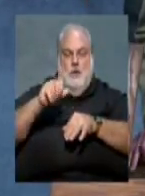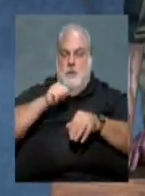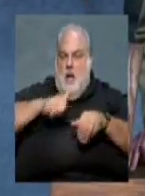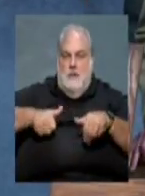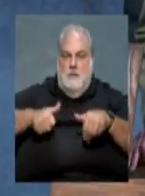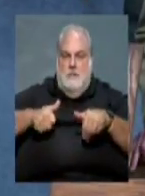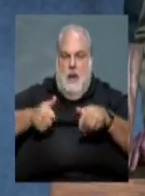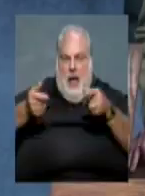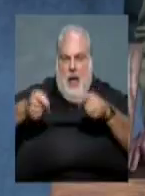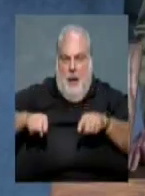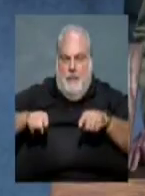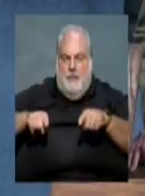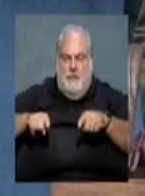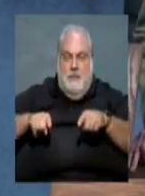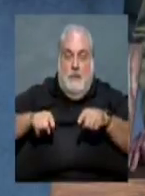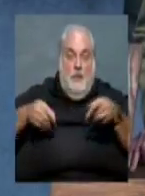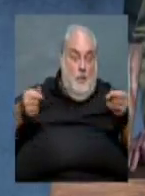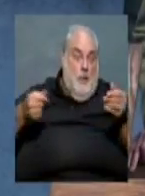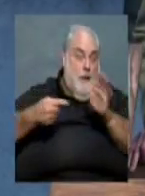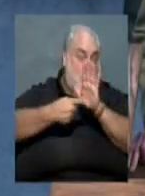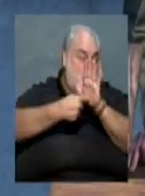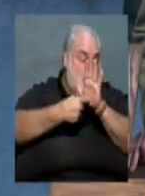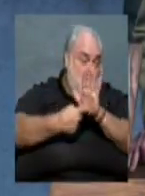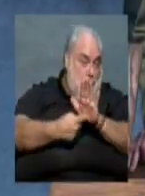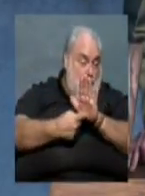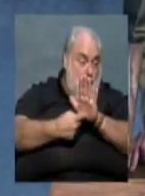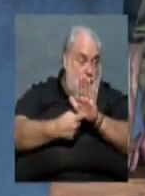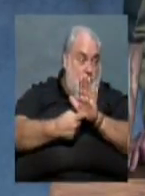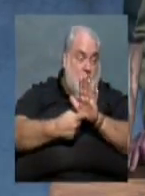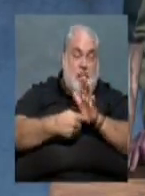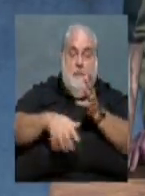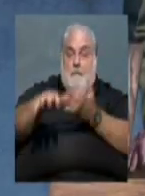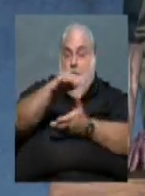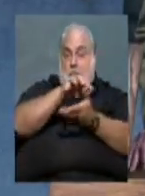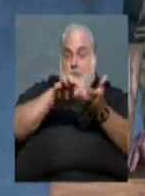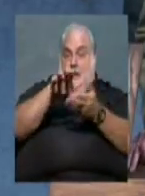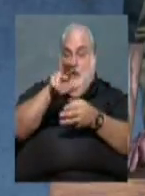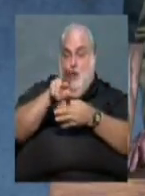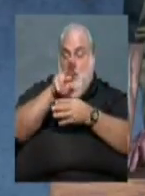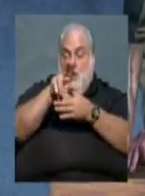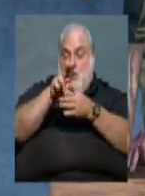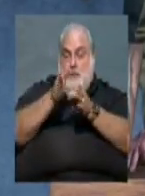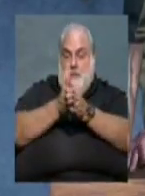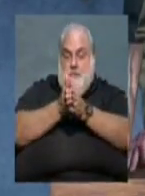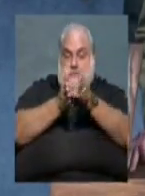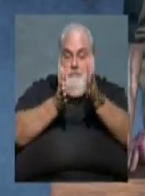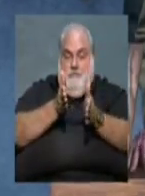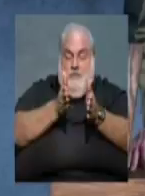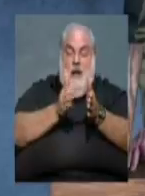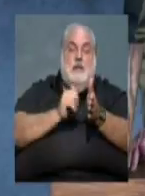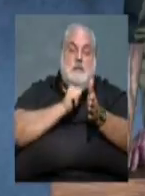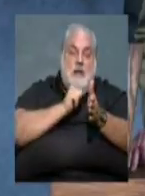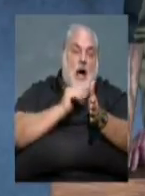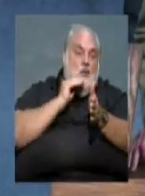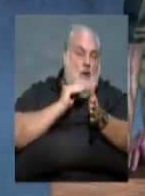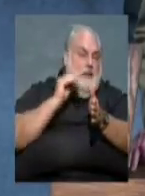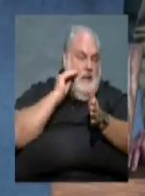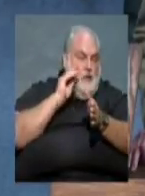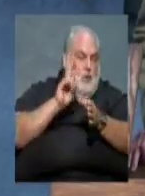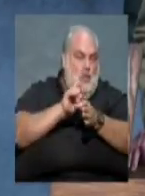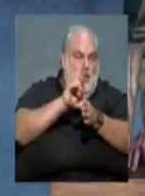The property is shown on the land use plan as mixed use. It's adjacent to non-residential uses